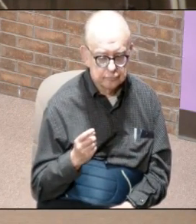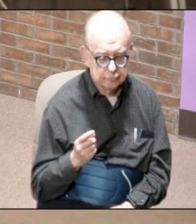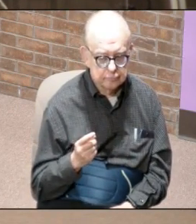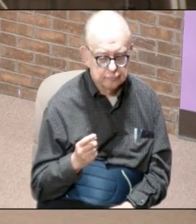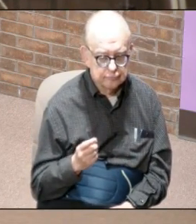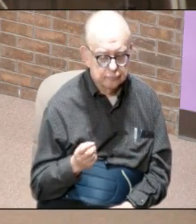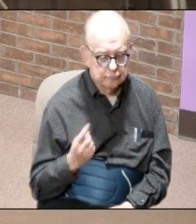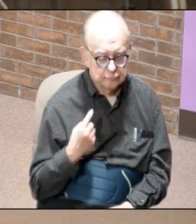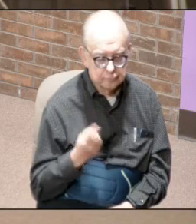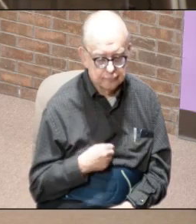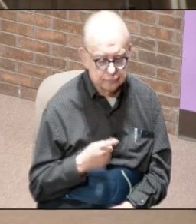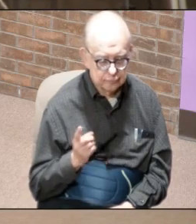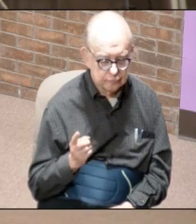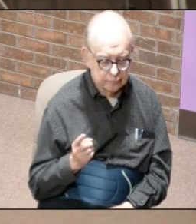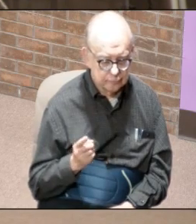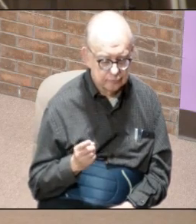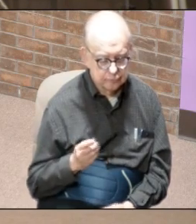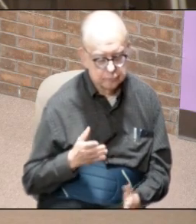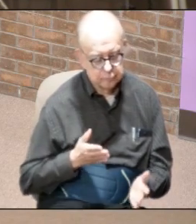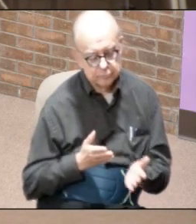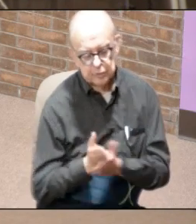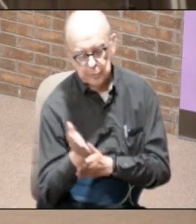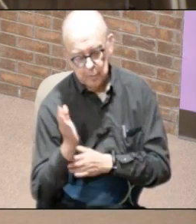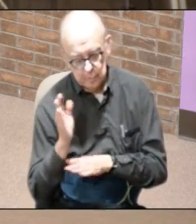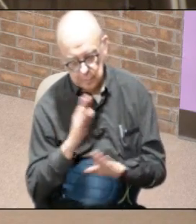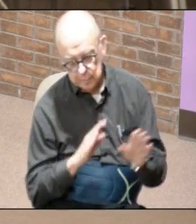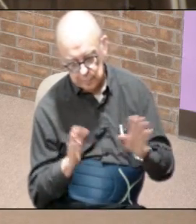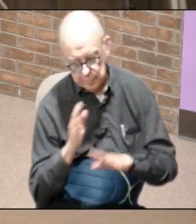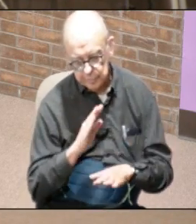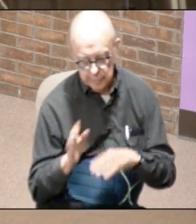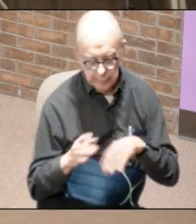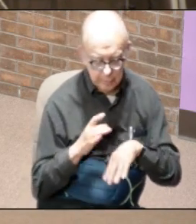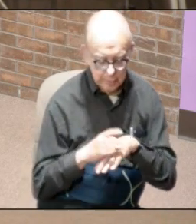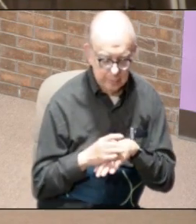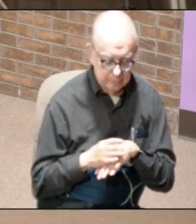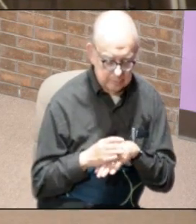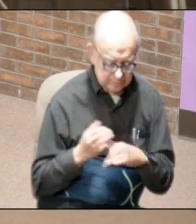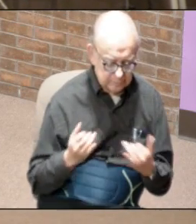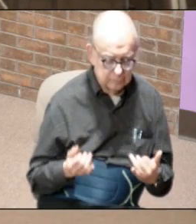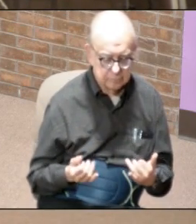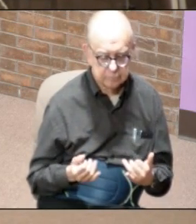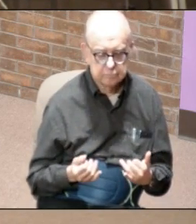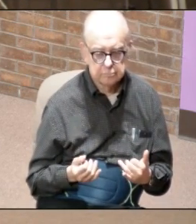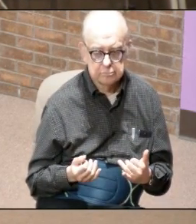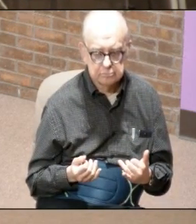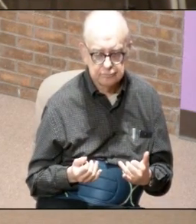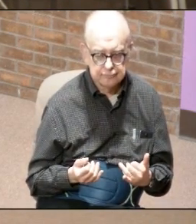is we need to break through all of the noise of this earth right now